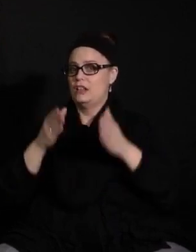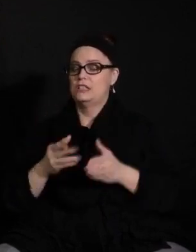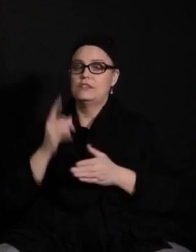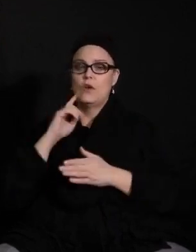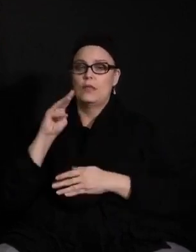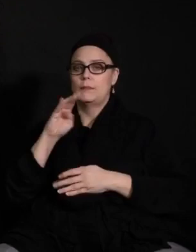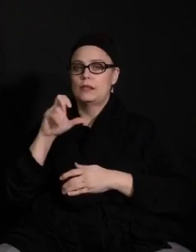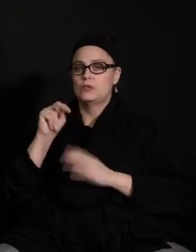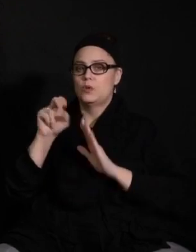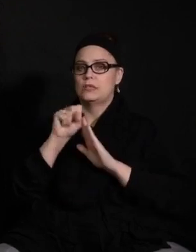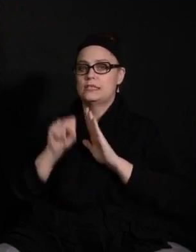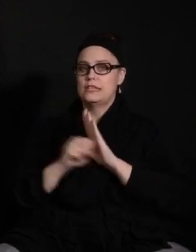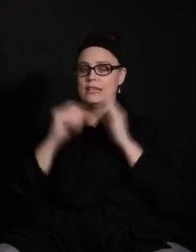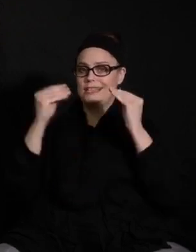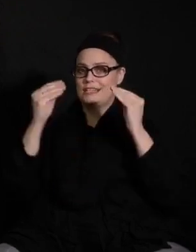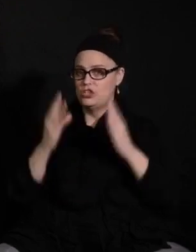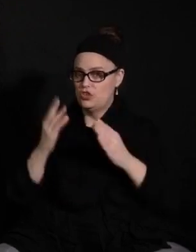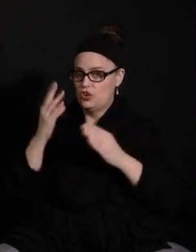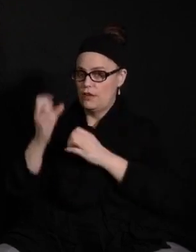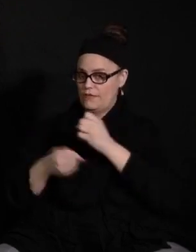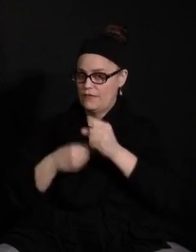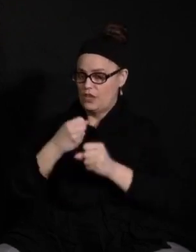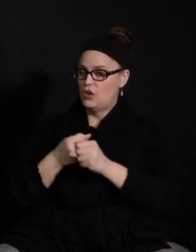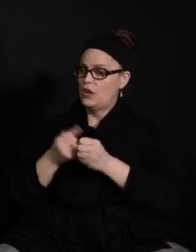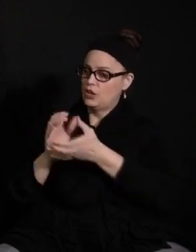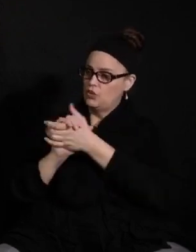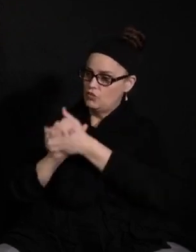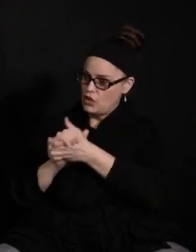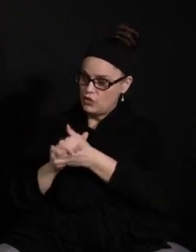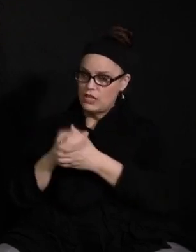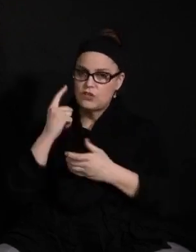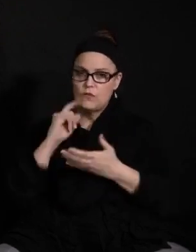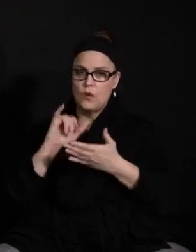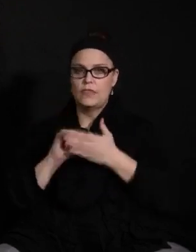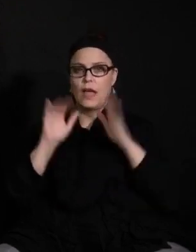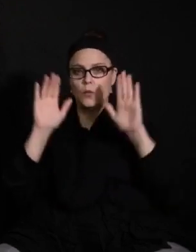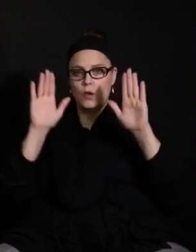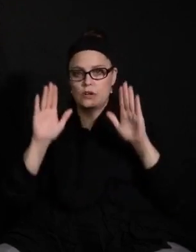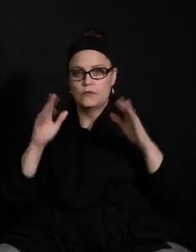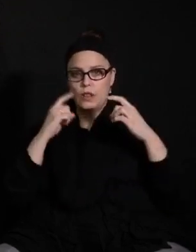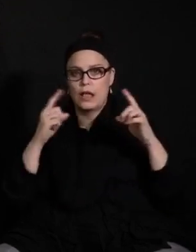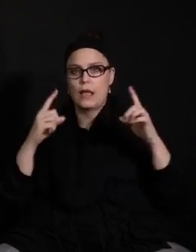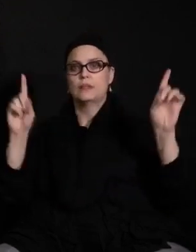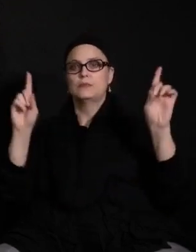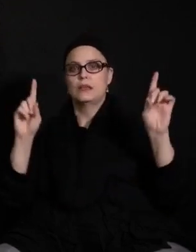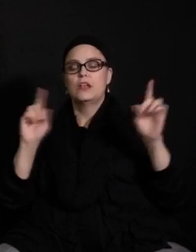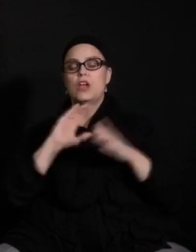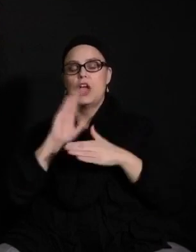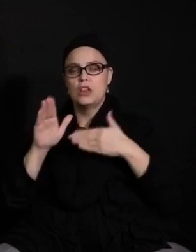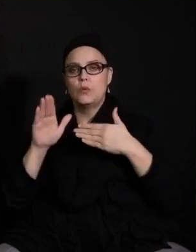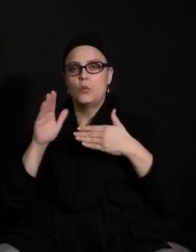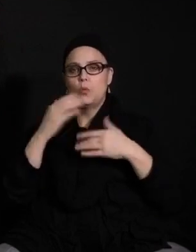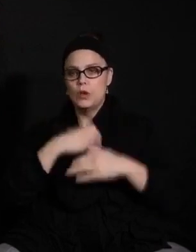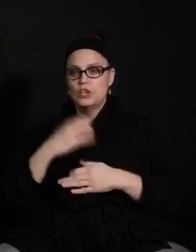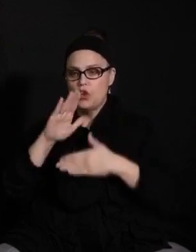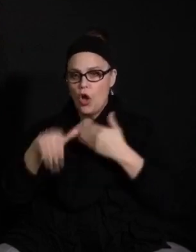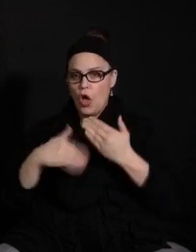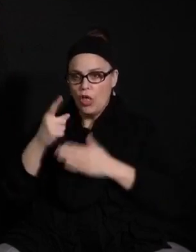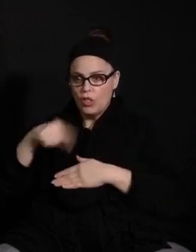of the Year. And we congratulate you for that great accomplishment and wish all three of you luck as you move forward in the